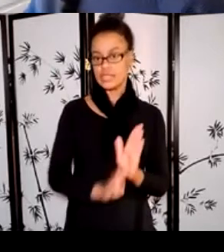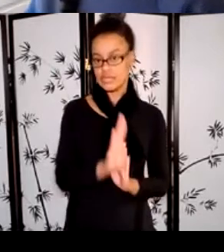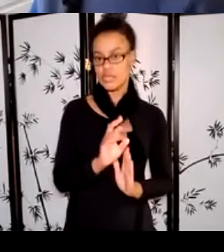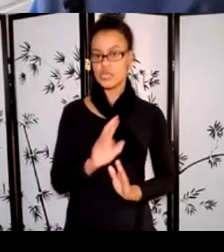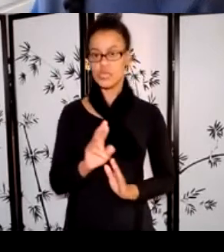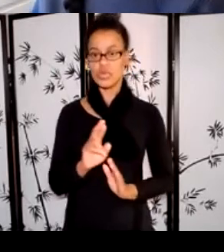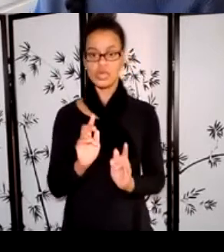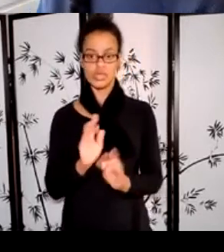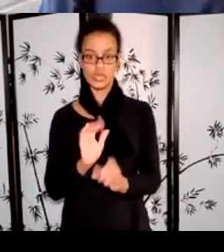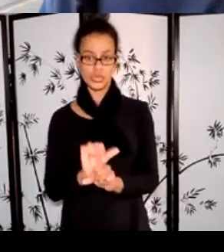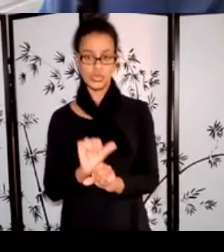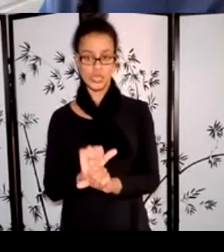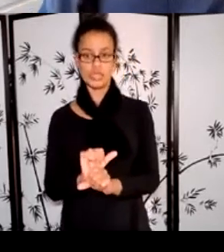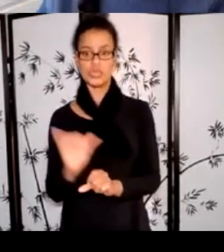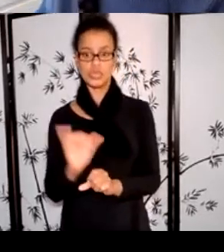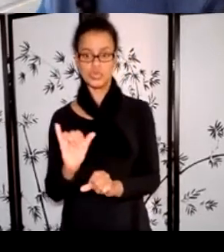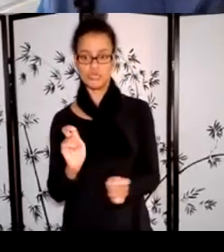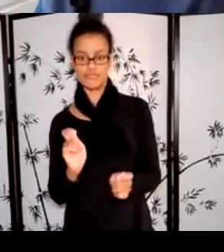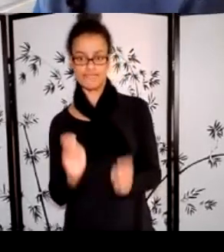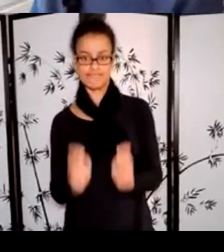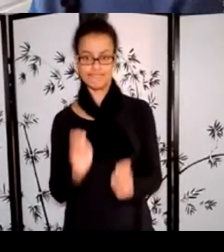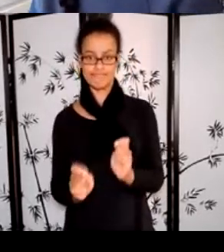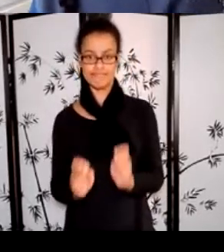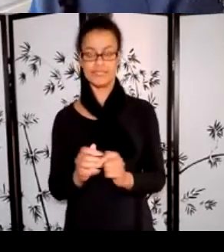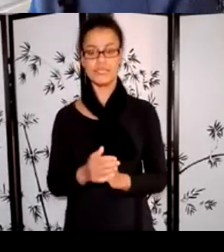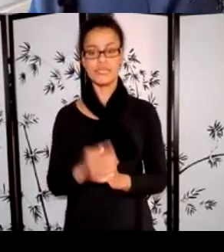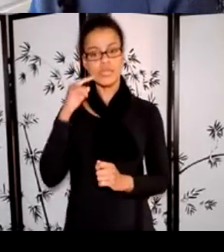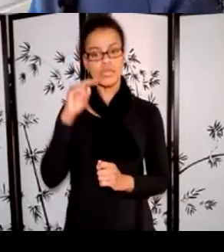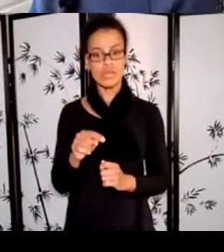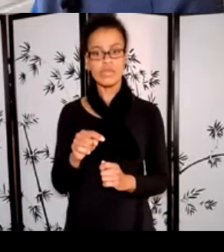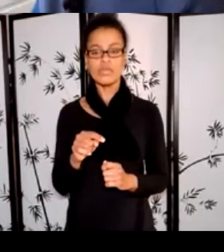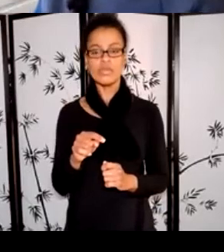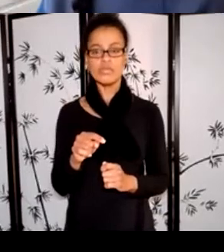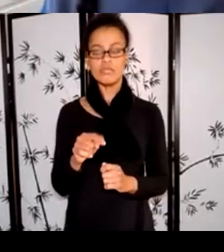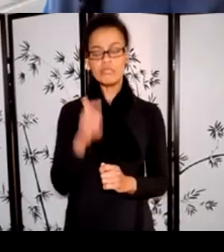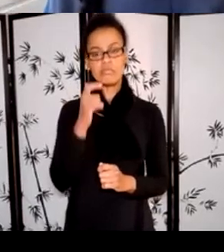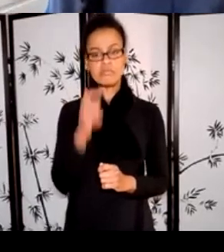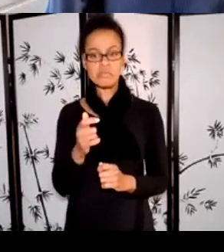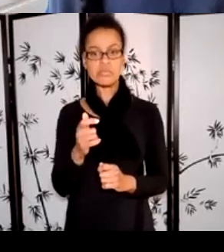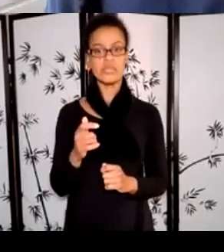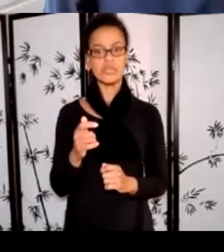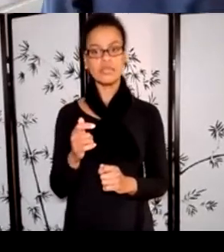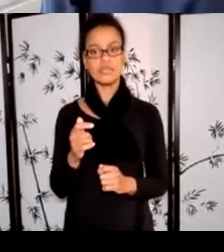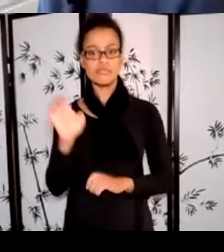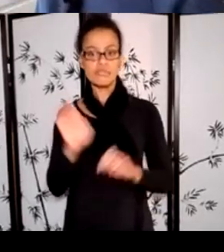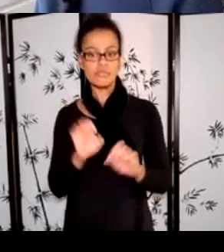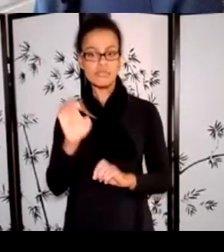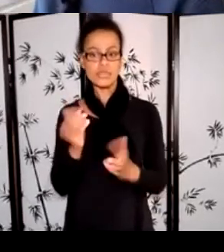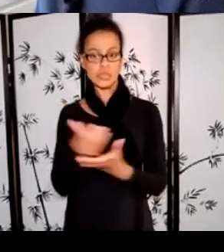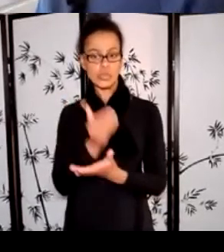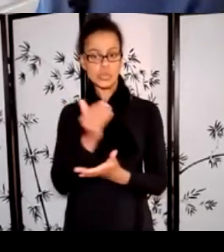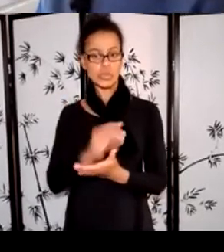interesting, adaptive or experimental projects that don't necessarily have a tangible product or outcome,